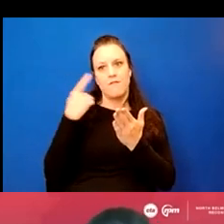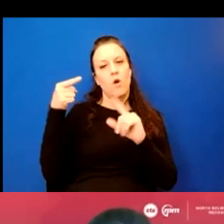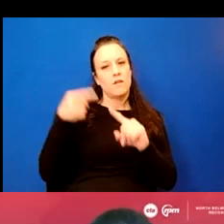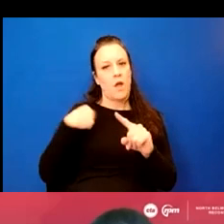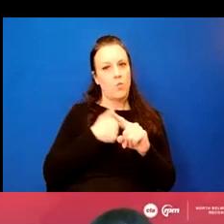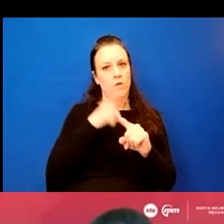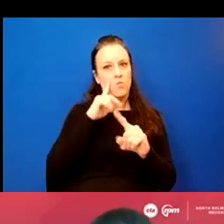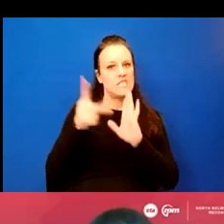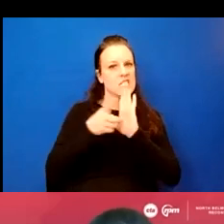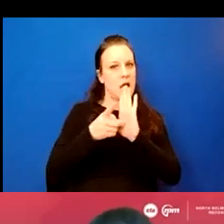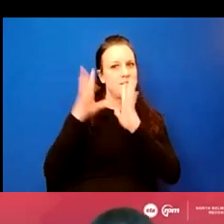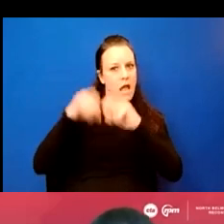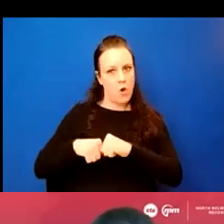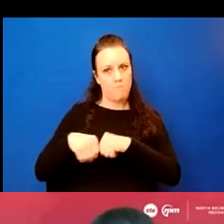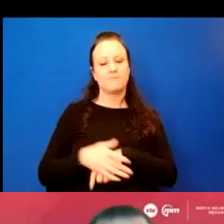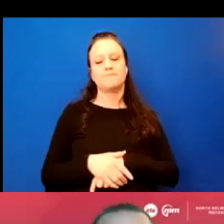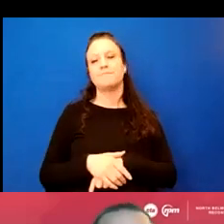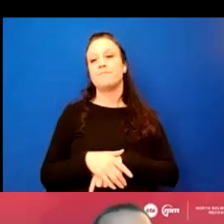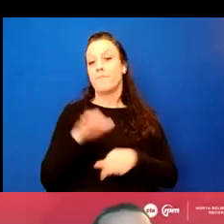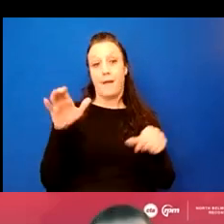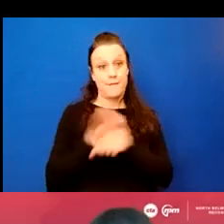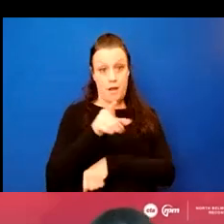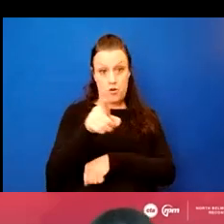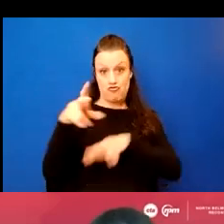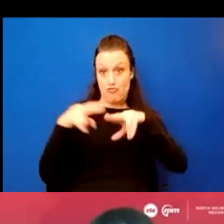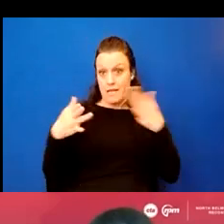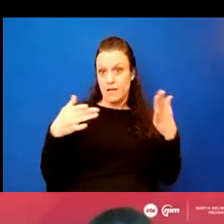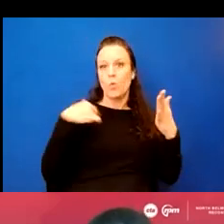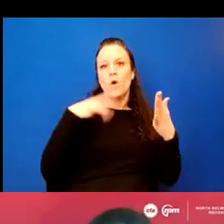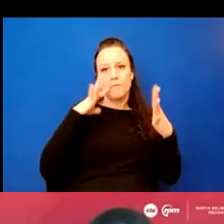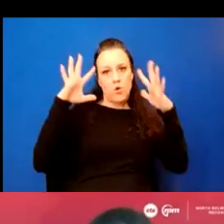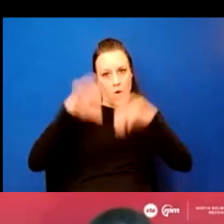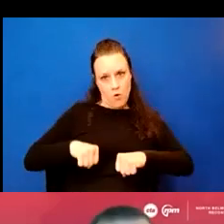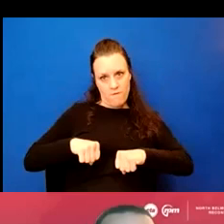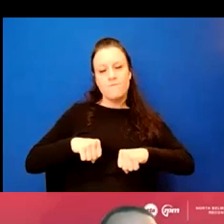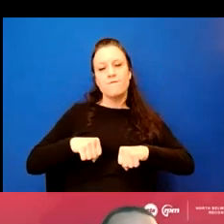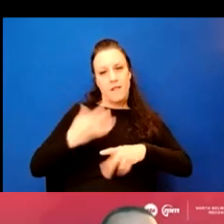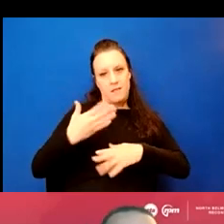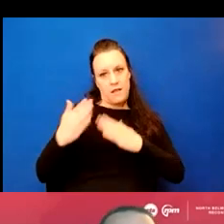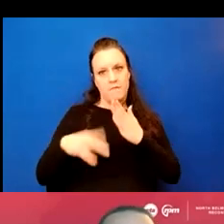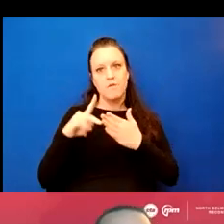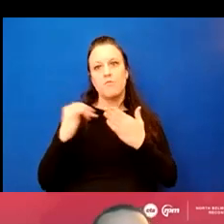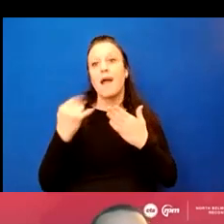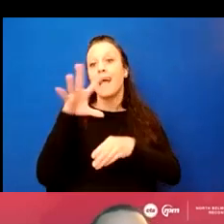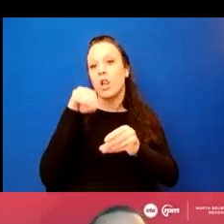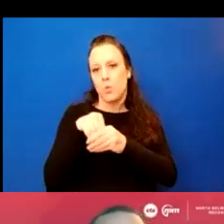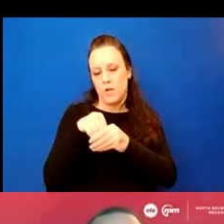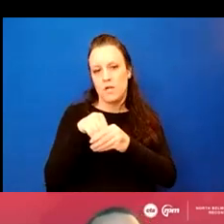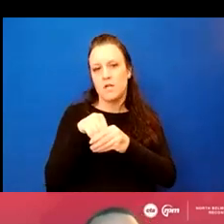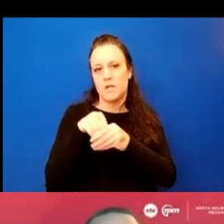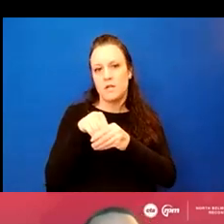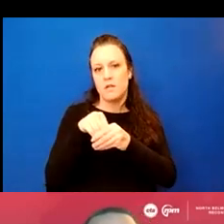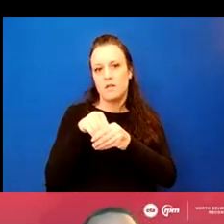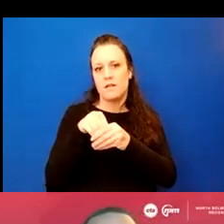to demo. Um, the entire 10th track that you're seeing here right now will be removed at the end of the project, including the steel and the